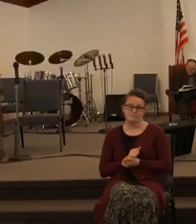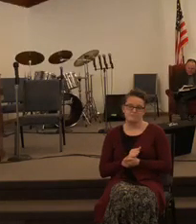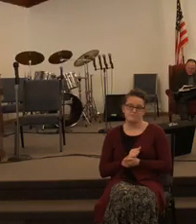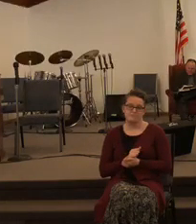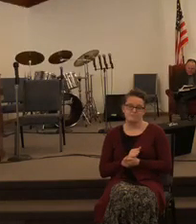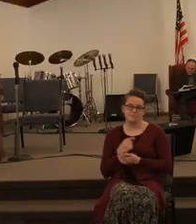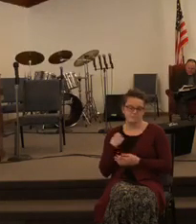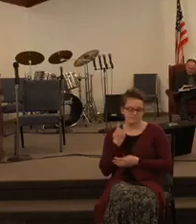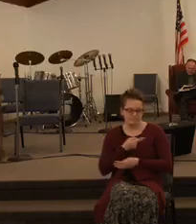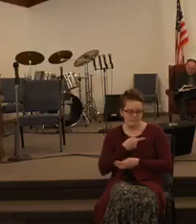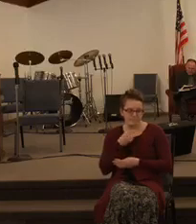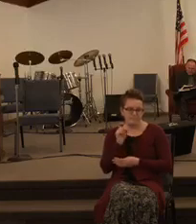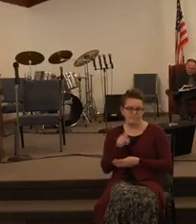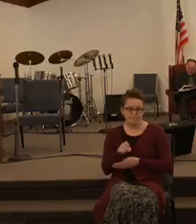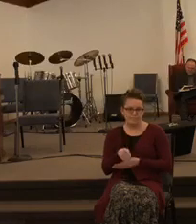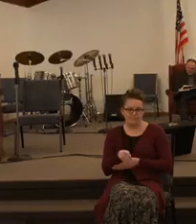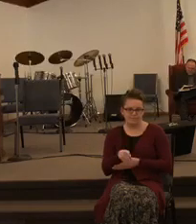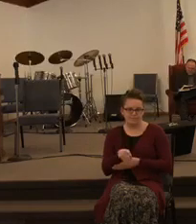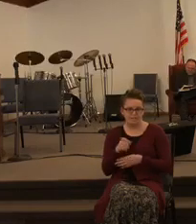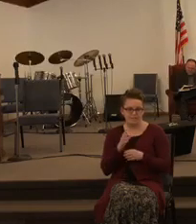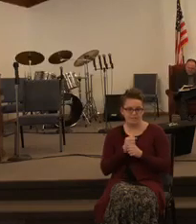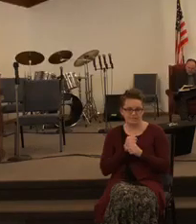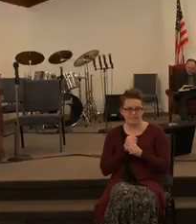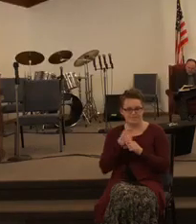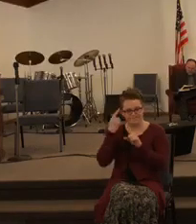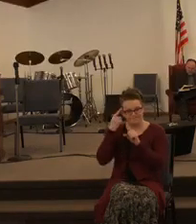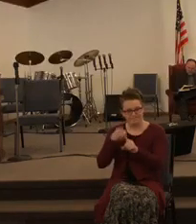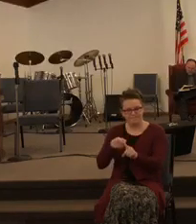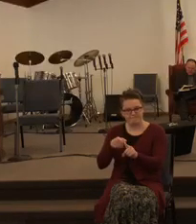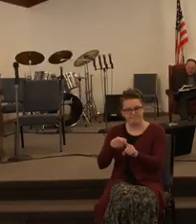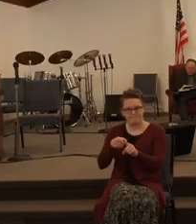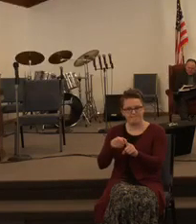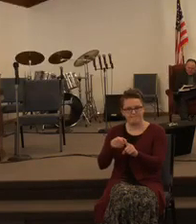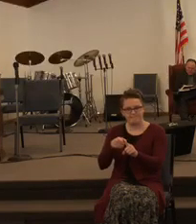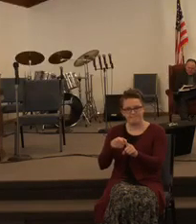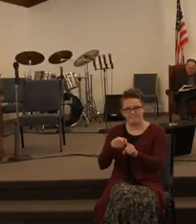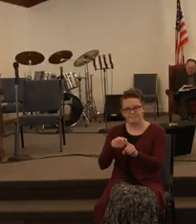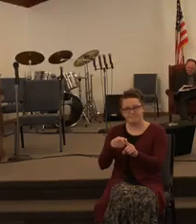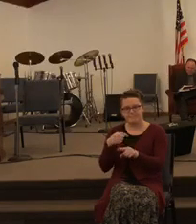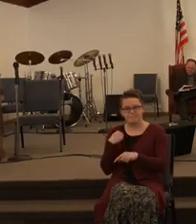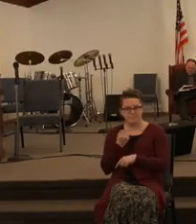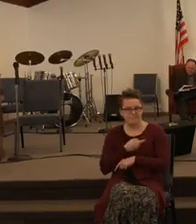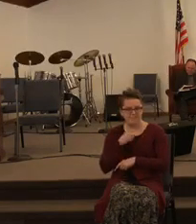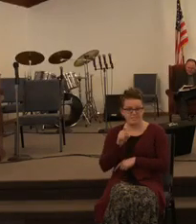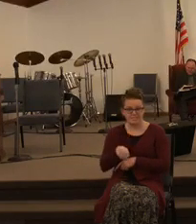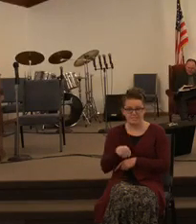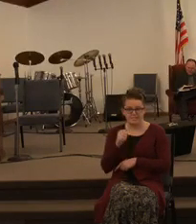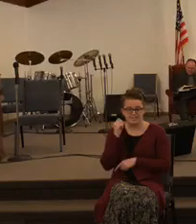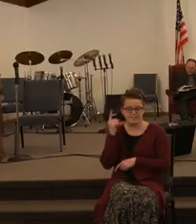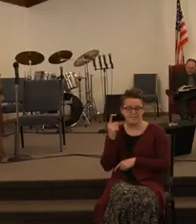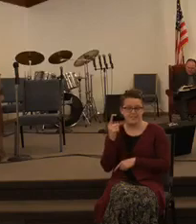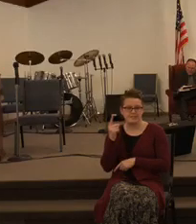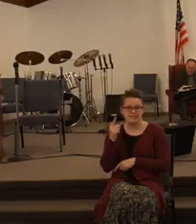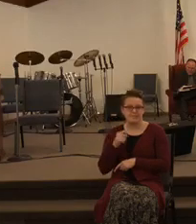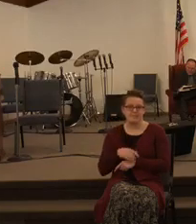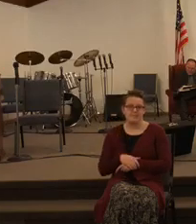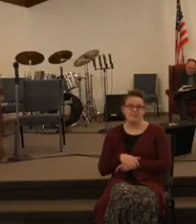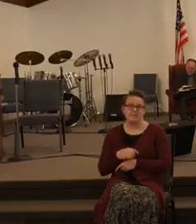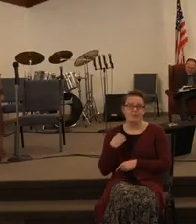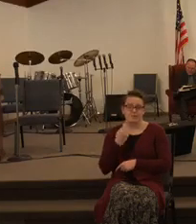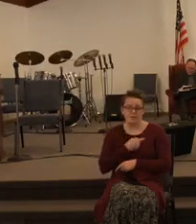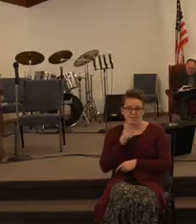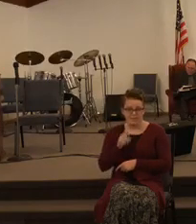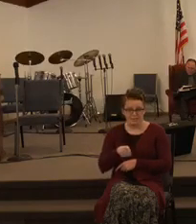we need to get the goal in mind we need to understand we have to have that